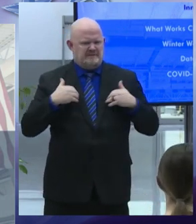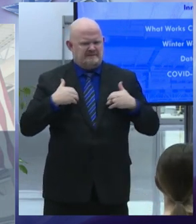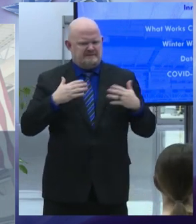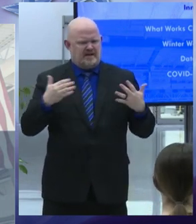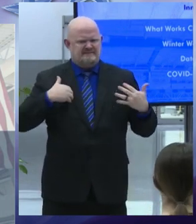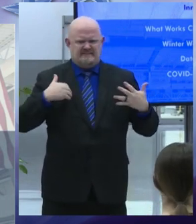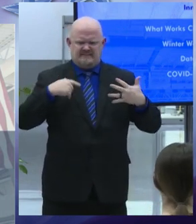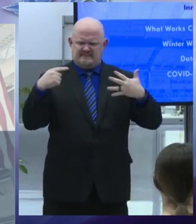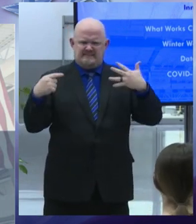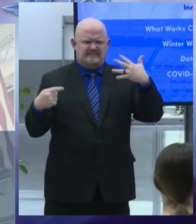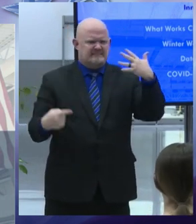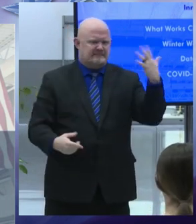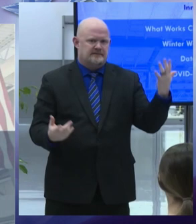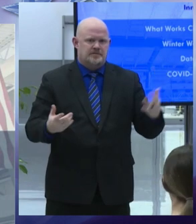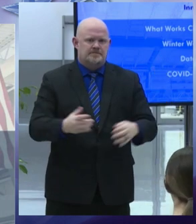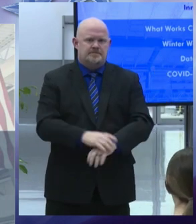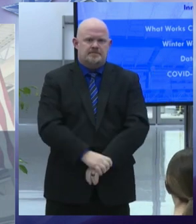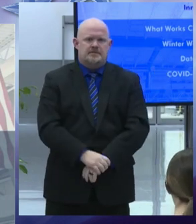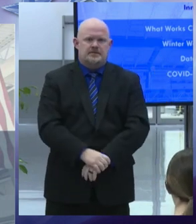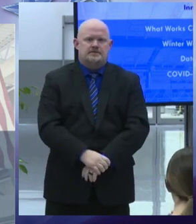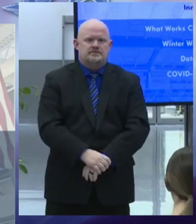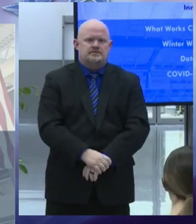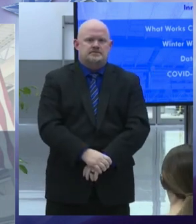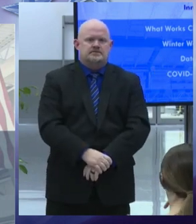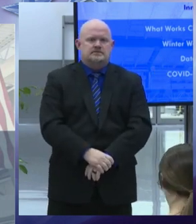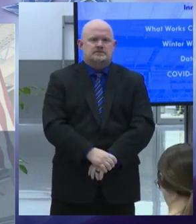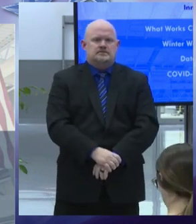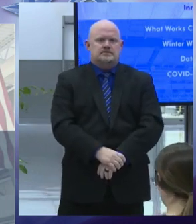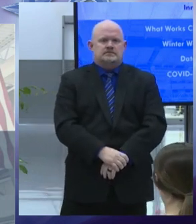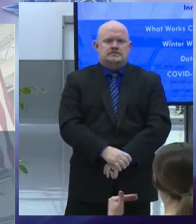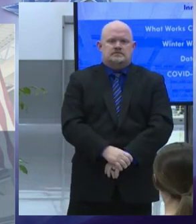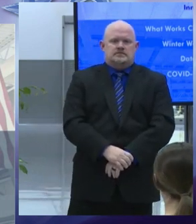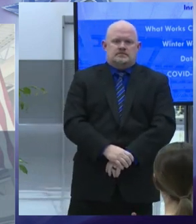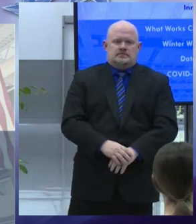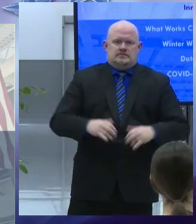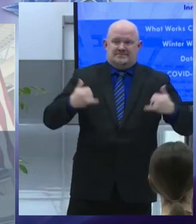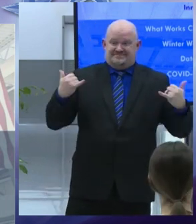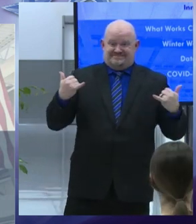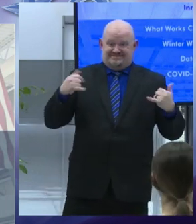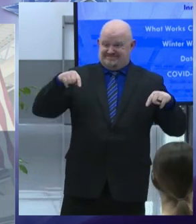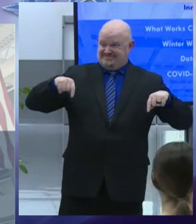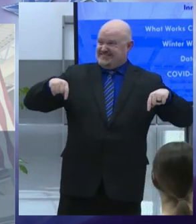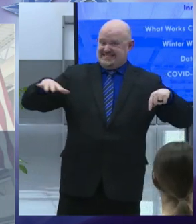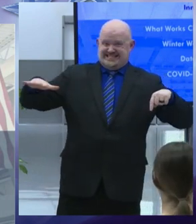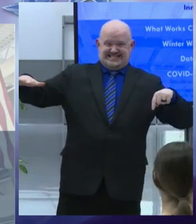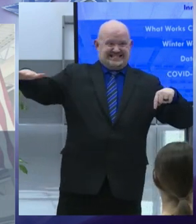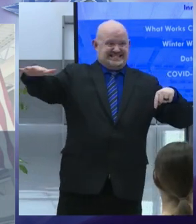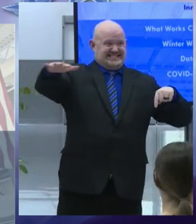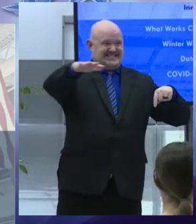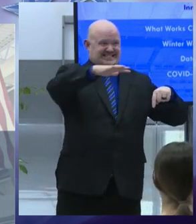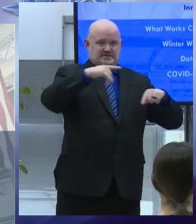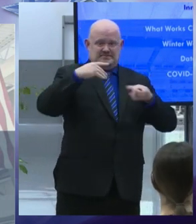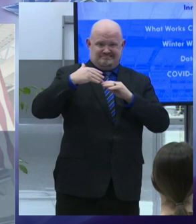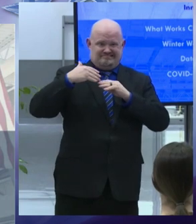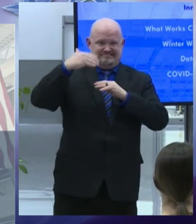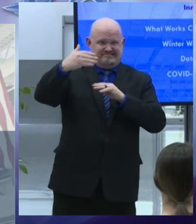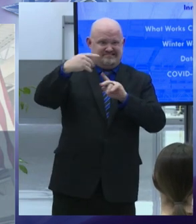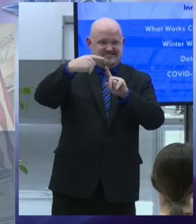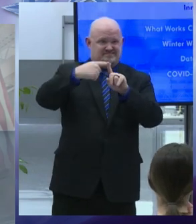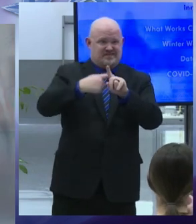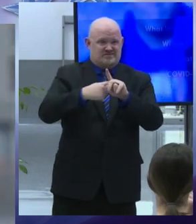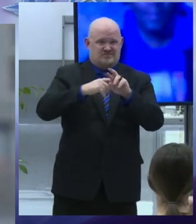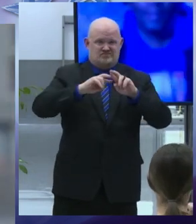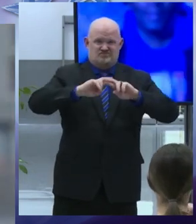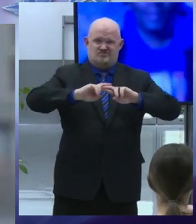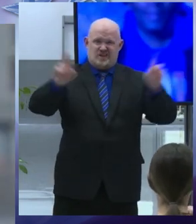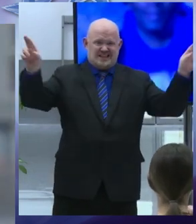in just about a month the space in which we are gathered tonight will be a fast-paced production floor for jma wireless 38